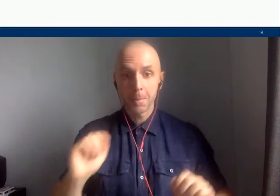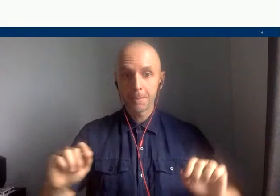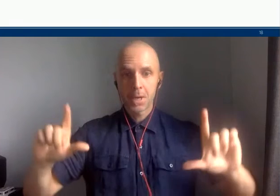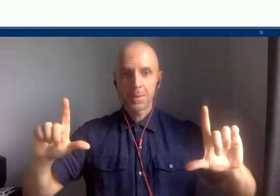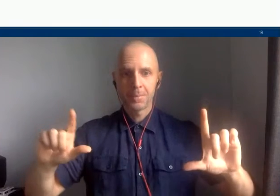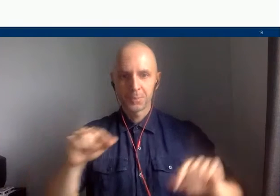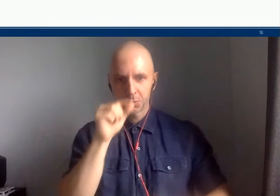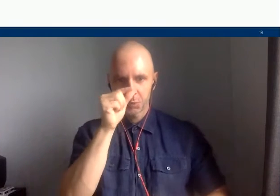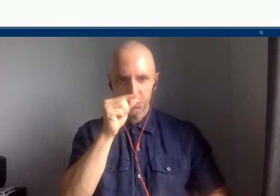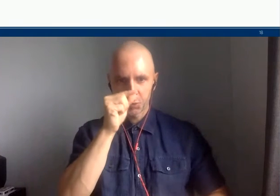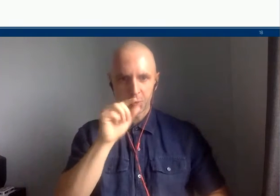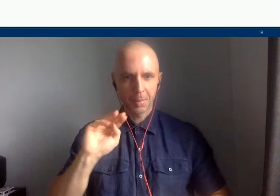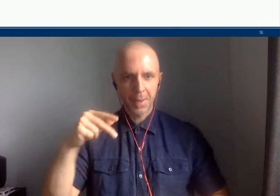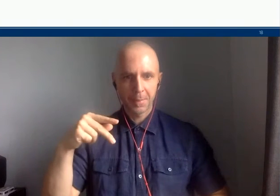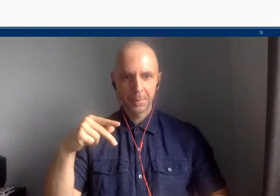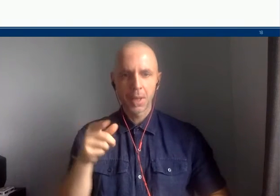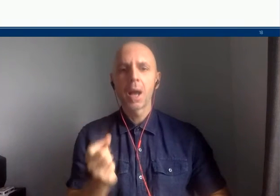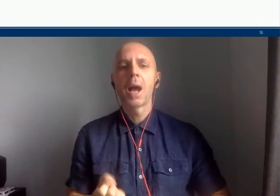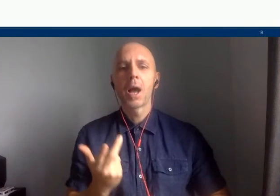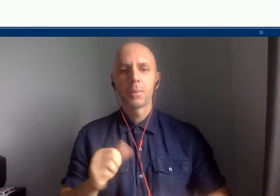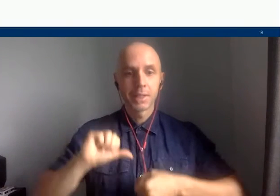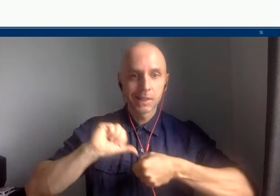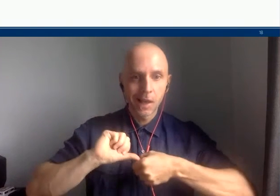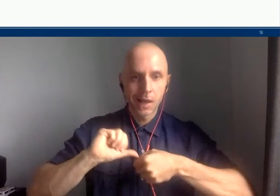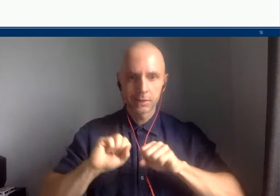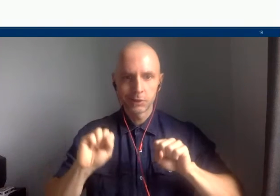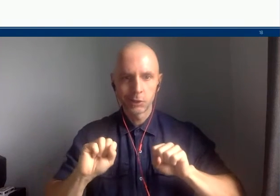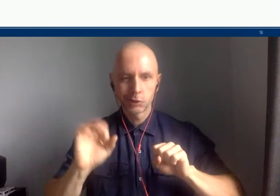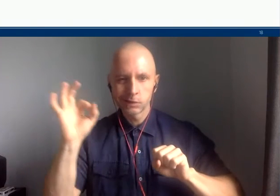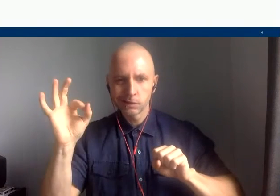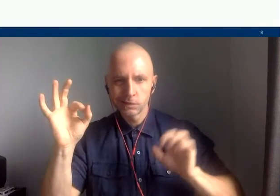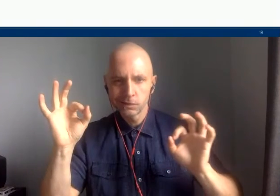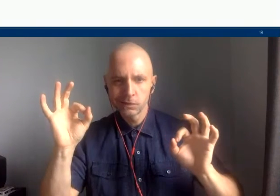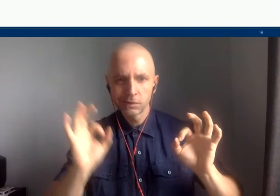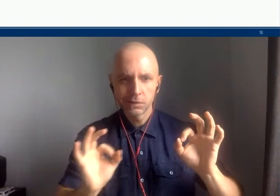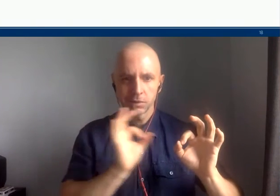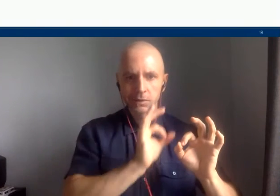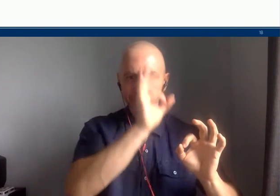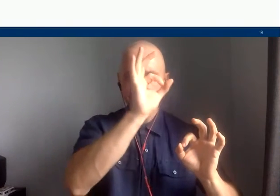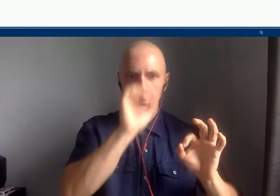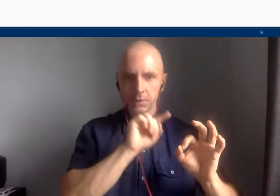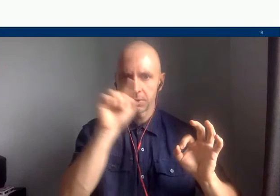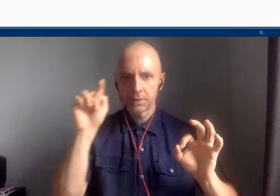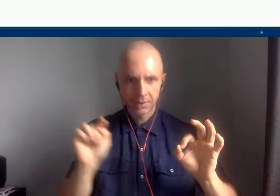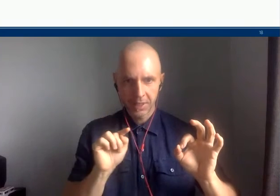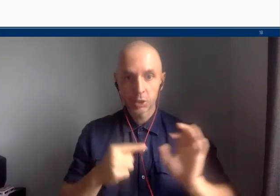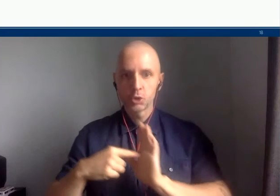gives a fairly strong indicator of our dependence on fossil fuels.